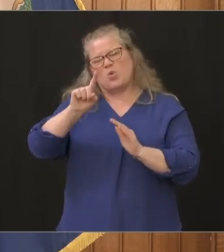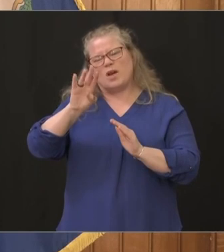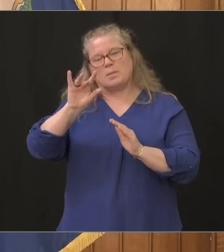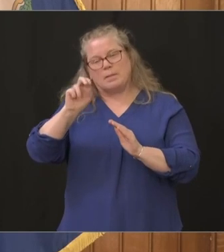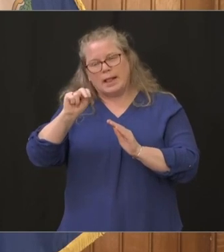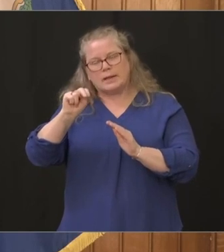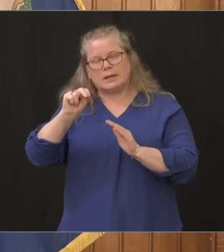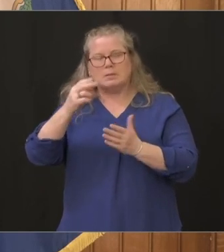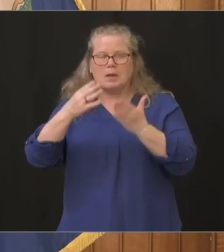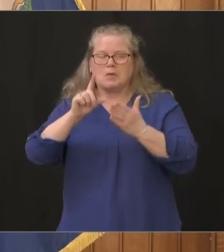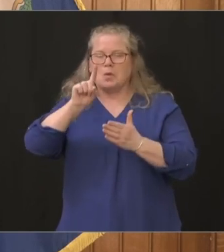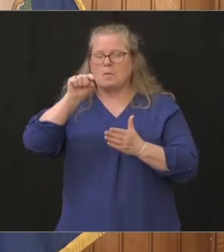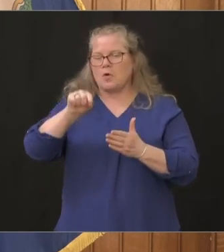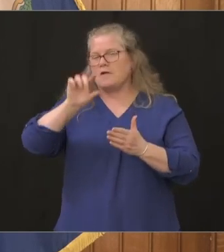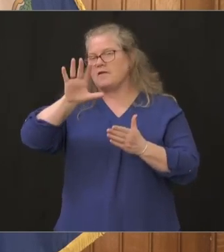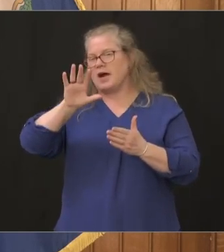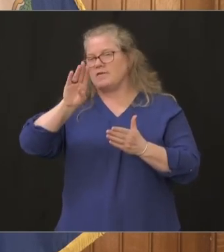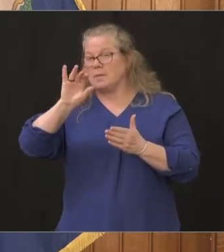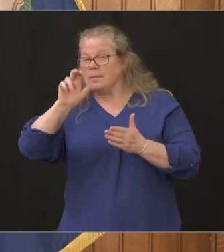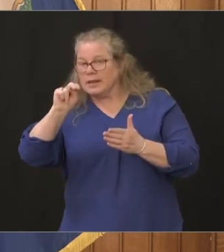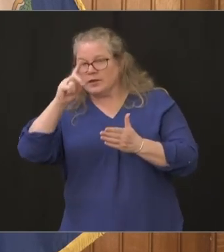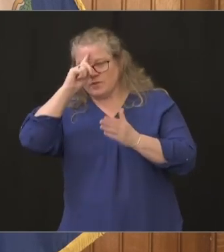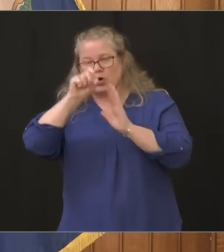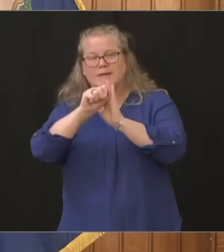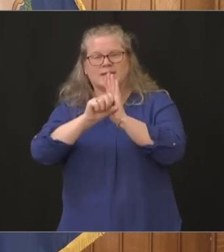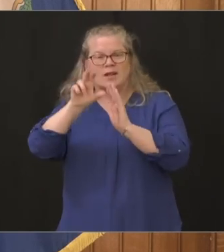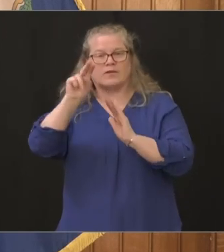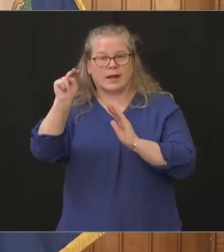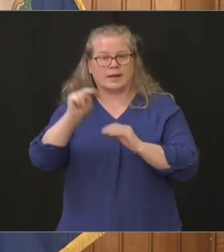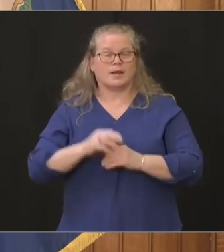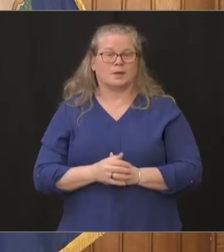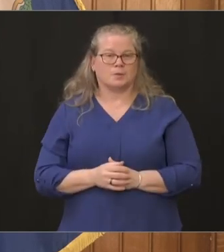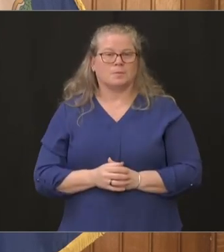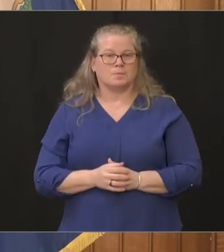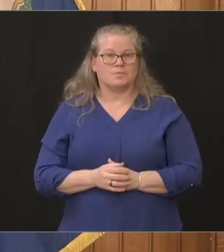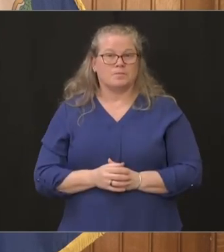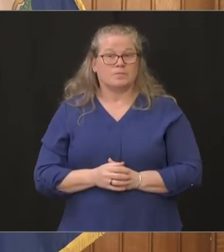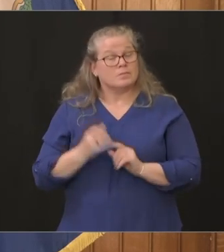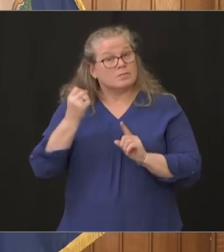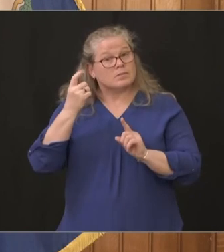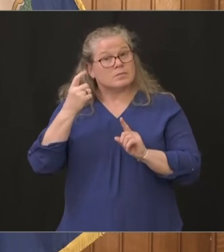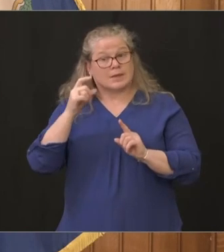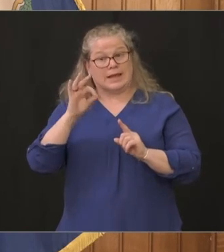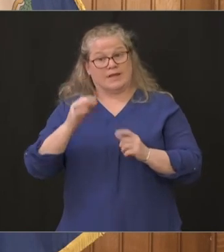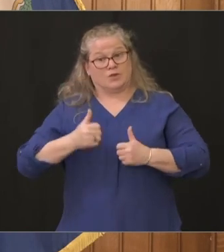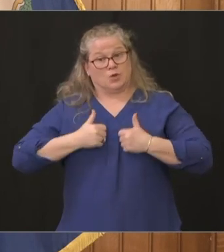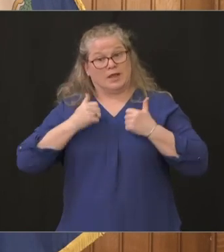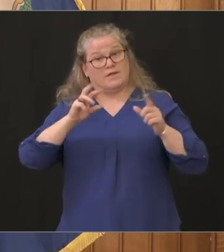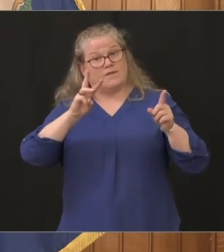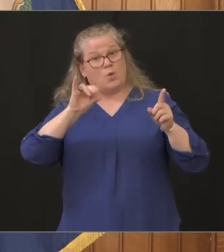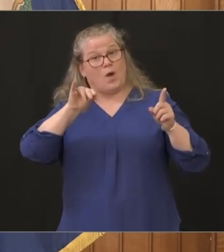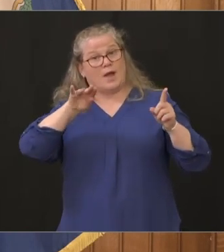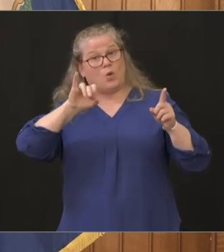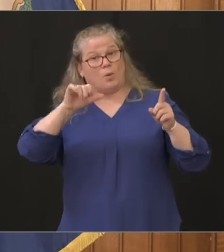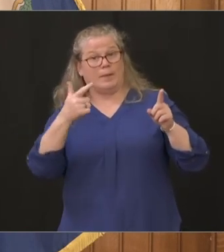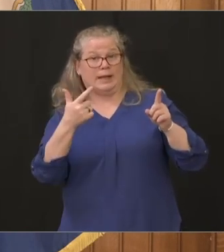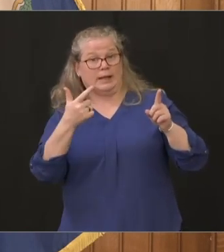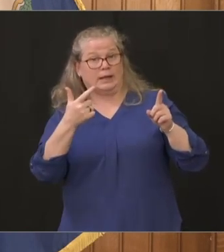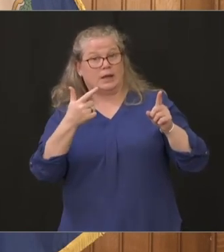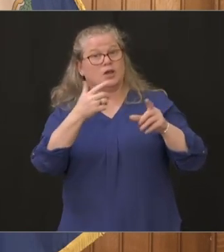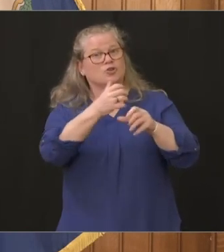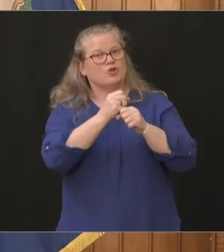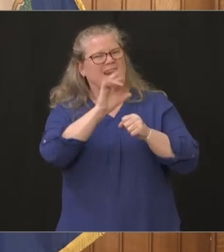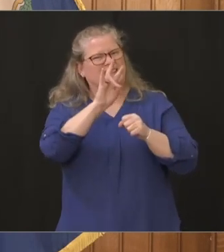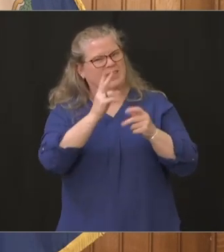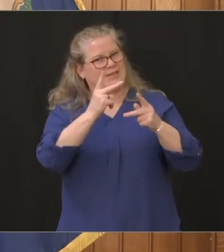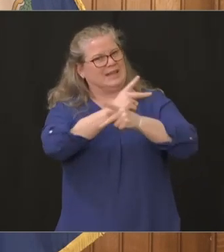state of connecticut get a little agitated because uh if you live in wyoming you're getting seven times more per capita than you are in the state of connecticut